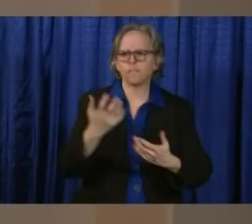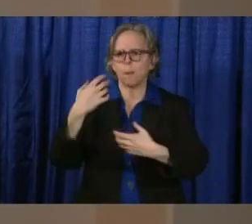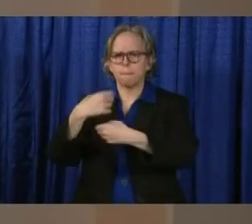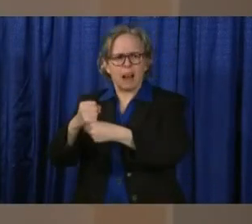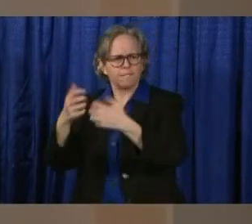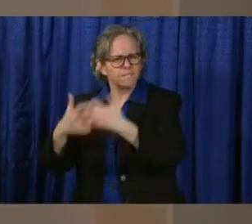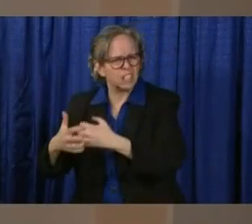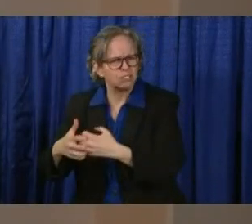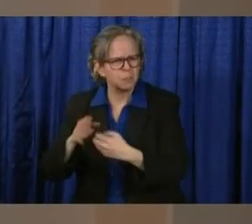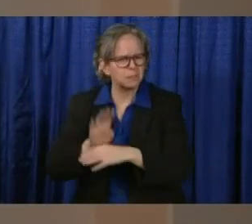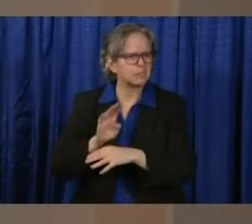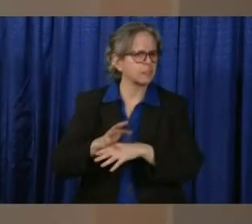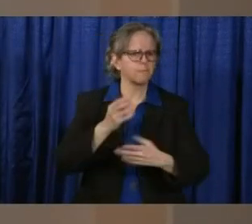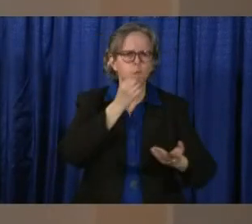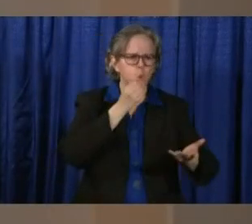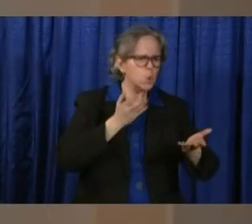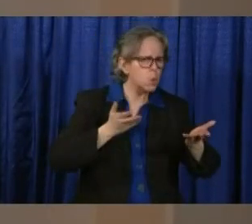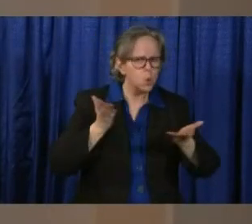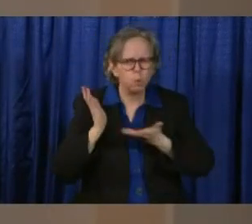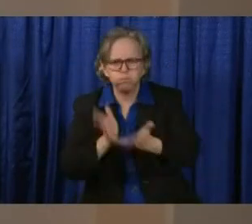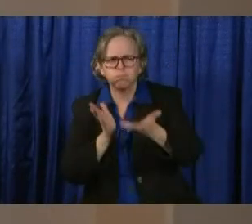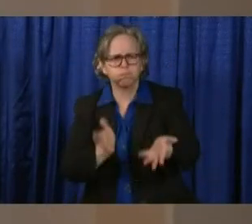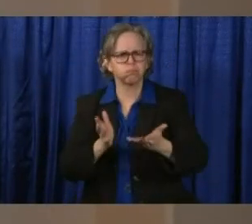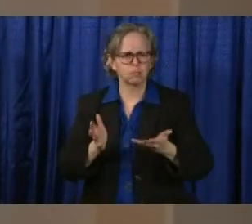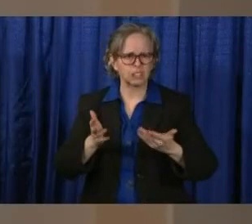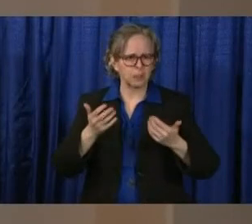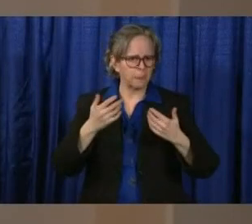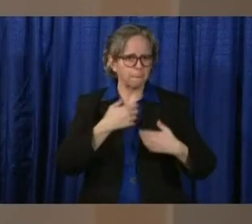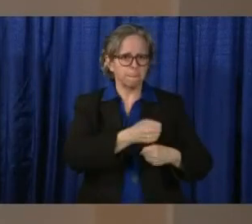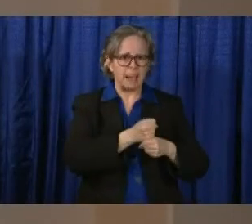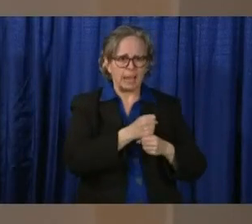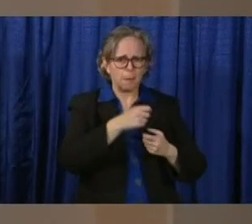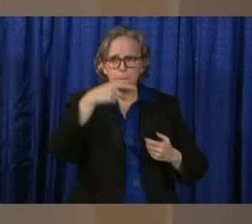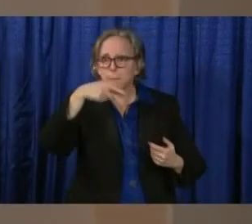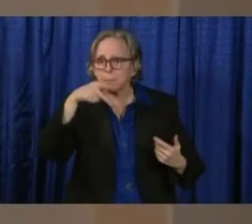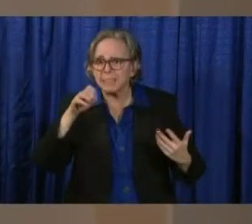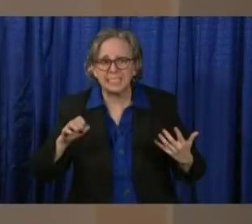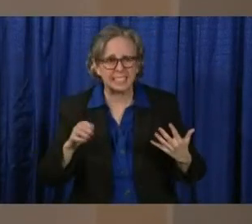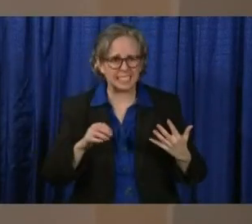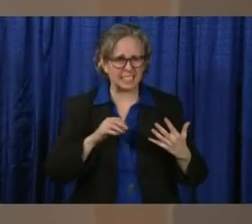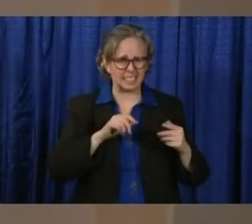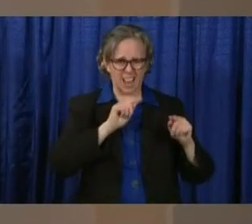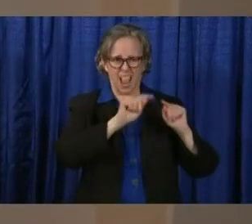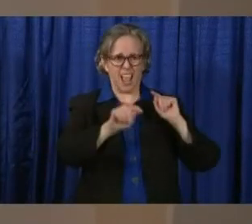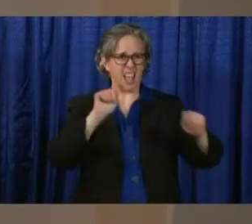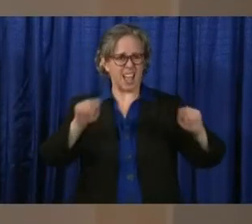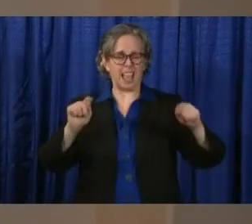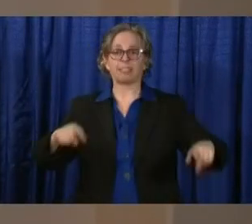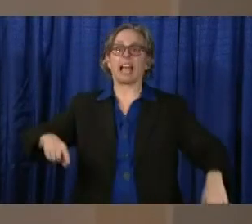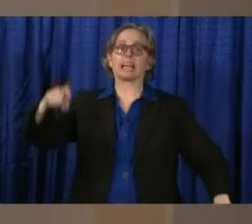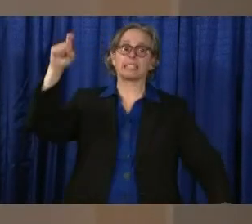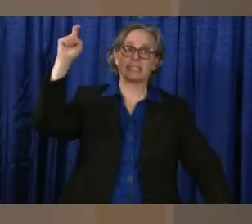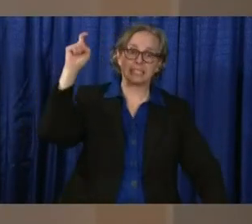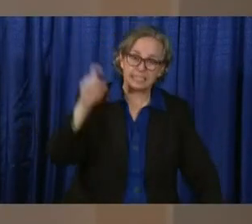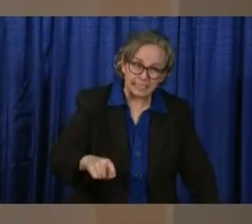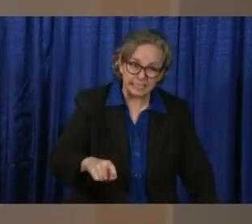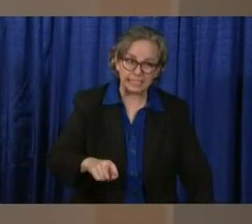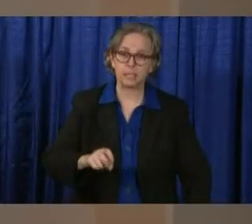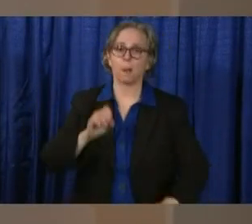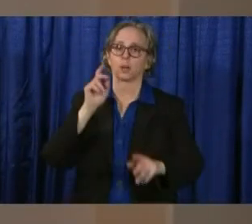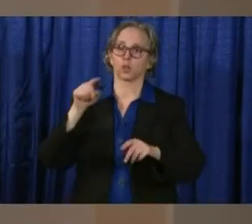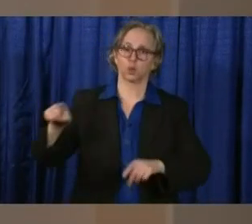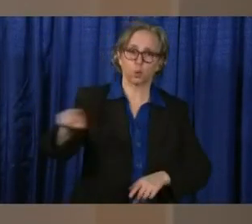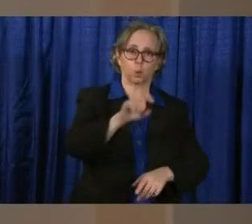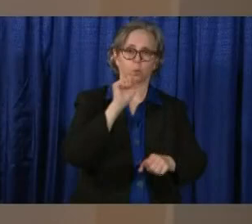these PPEs and other products that we need. Maybe you're part of the food supply chain. When we talked about this last week,